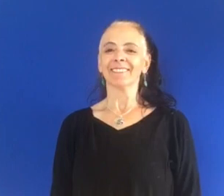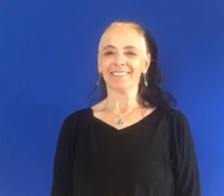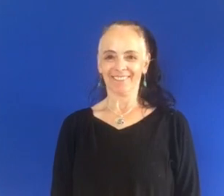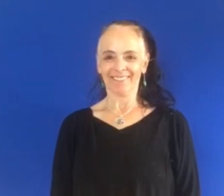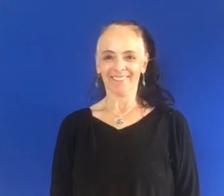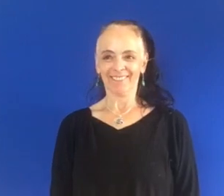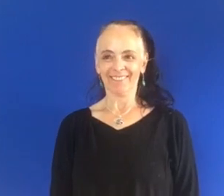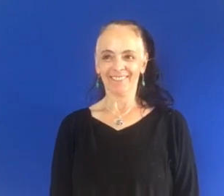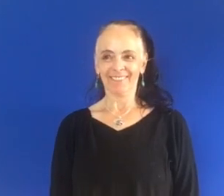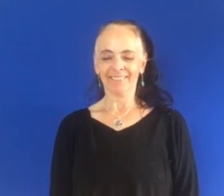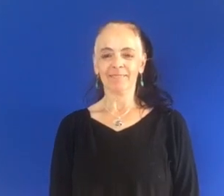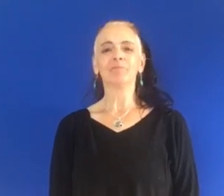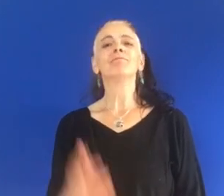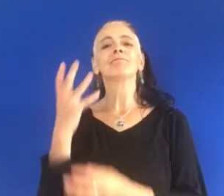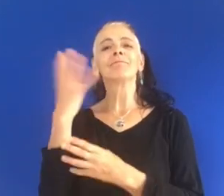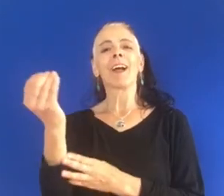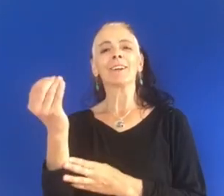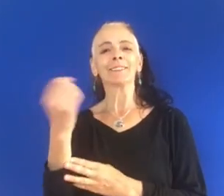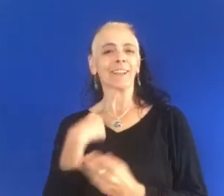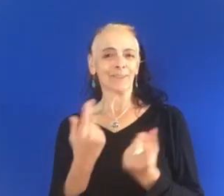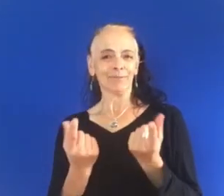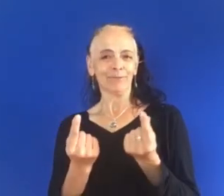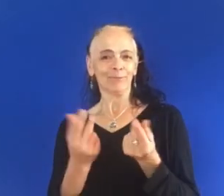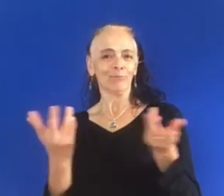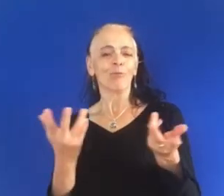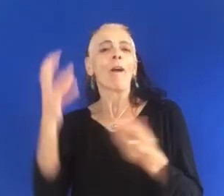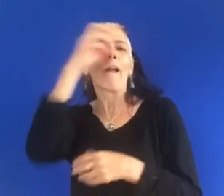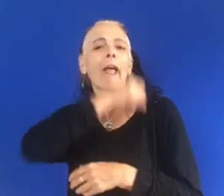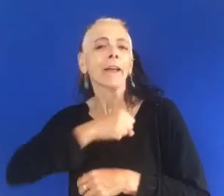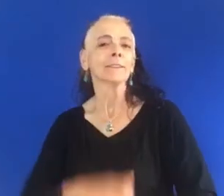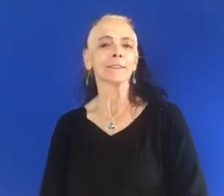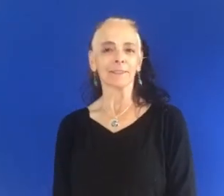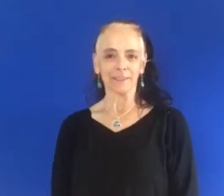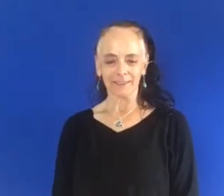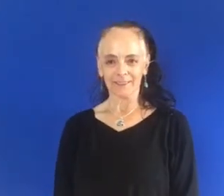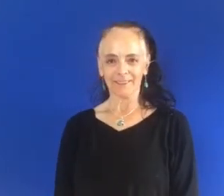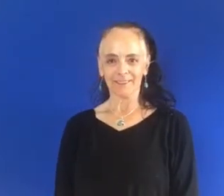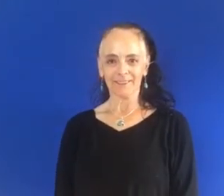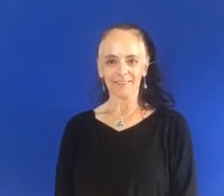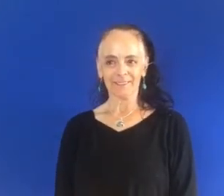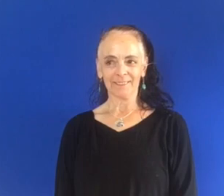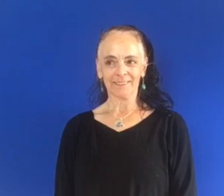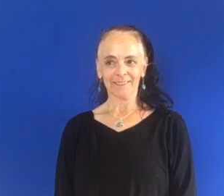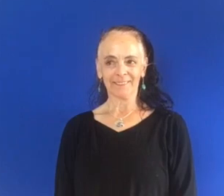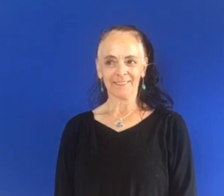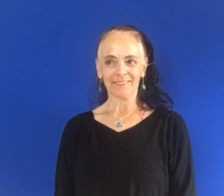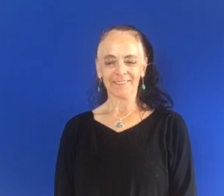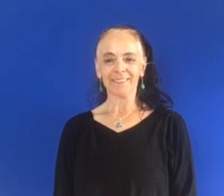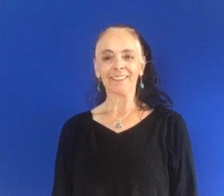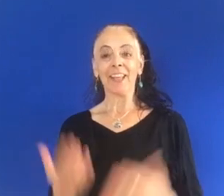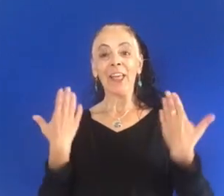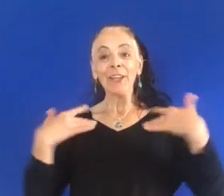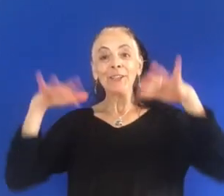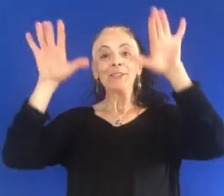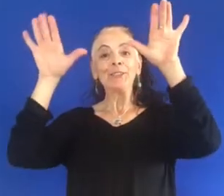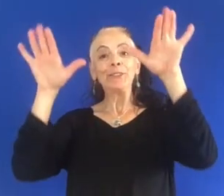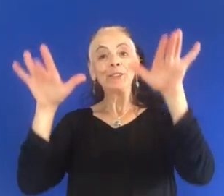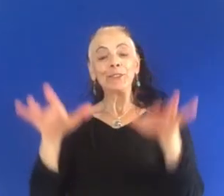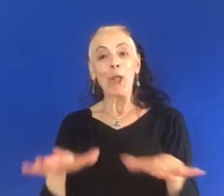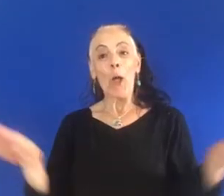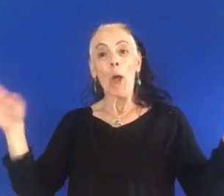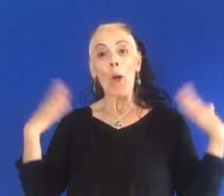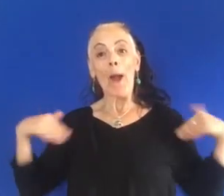Can you guess what I was just doing outside? Snow angels!